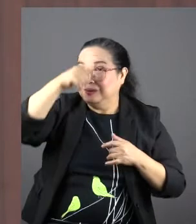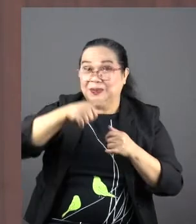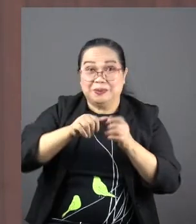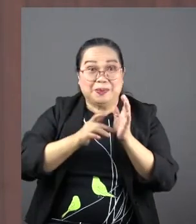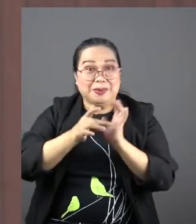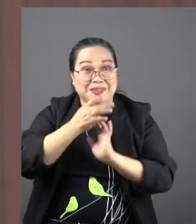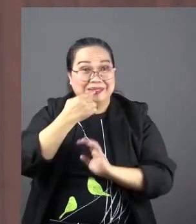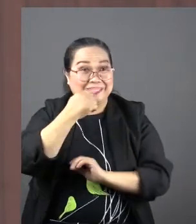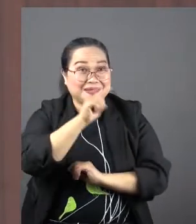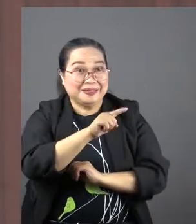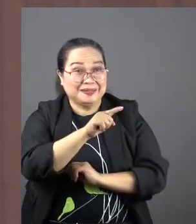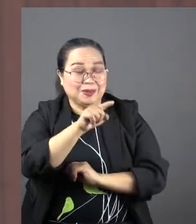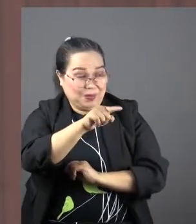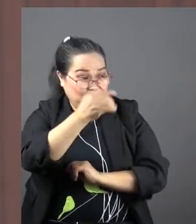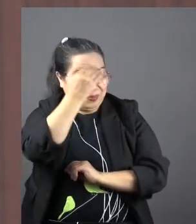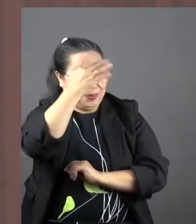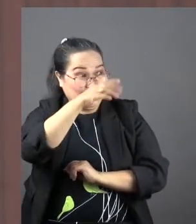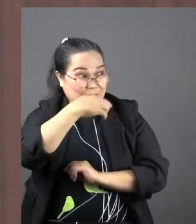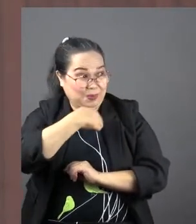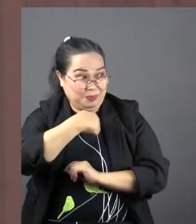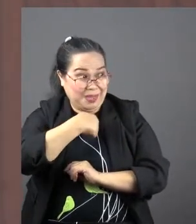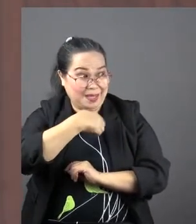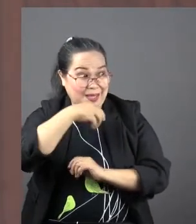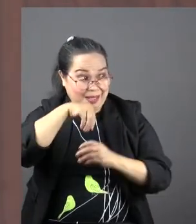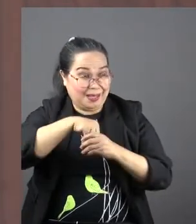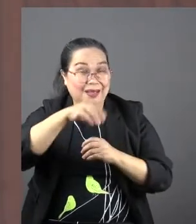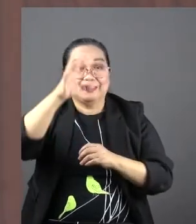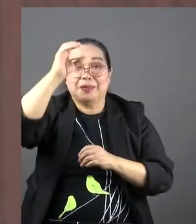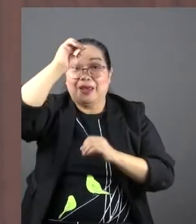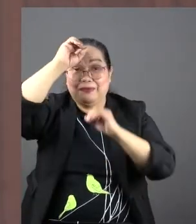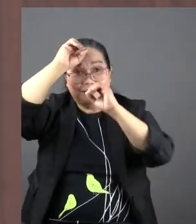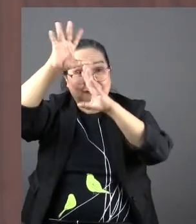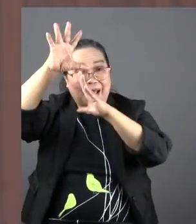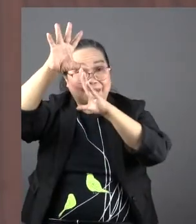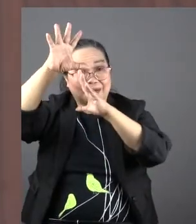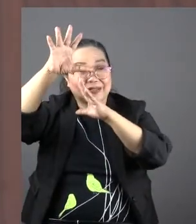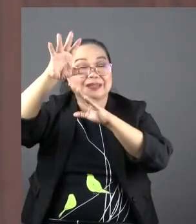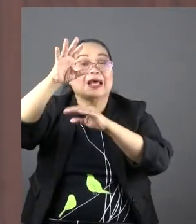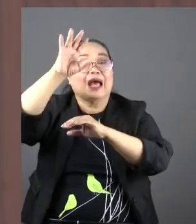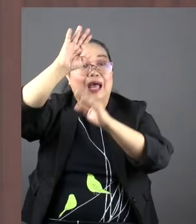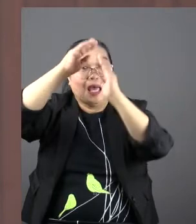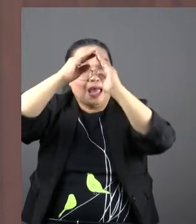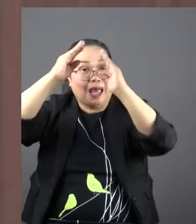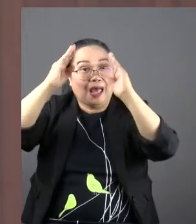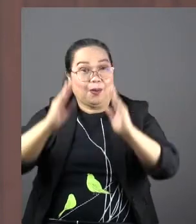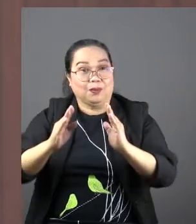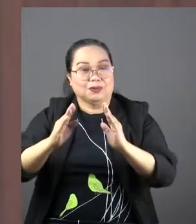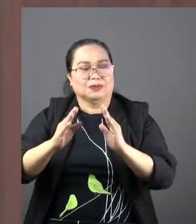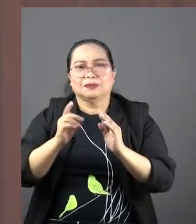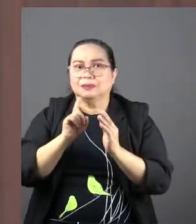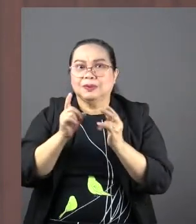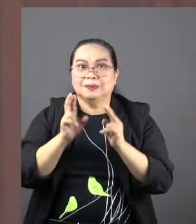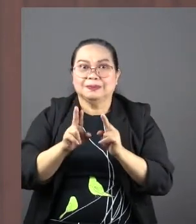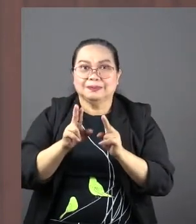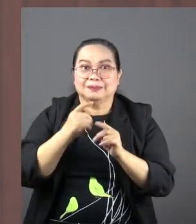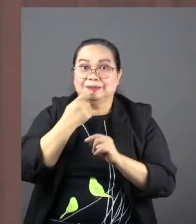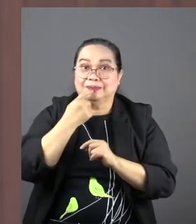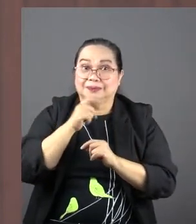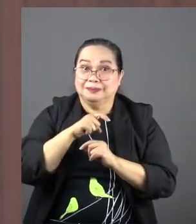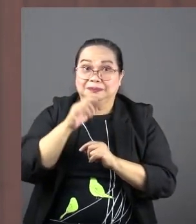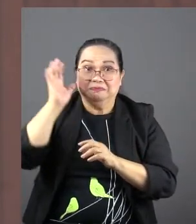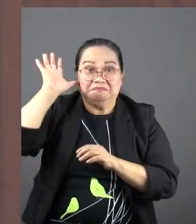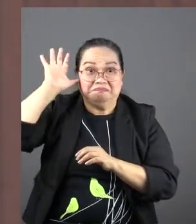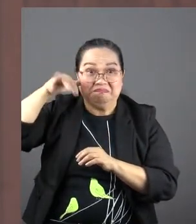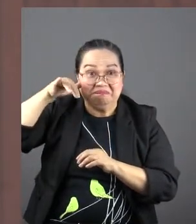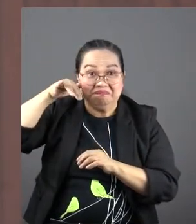said to them? Did you not know I must be in my father's house? What's happening here? Is this an insolent boy